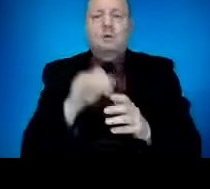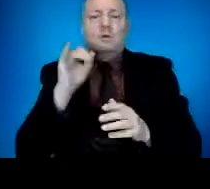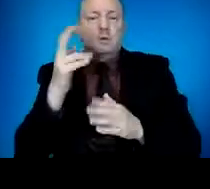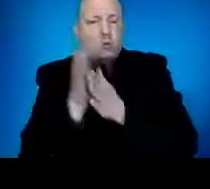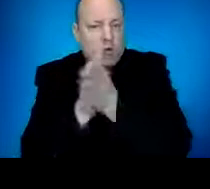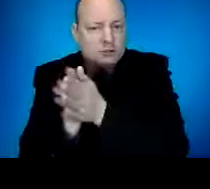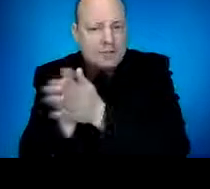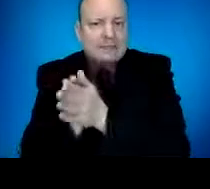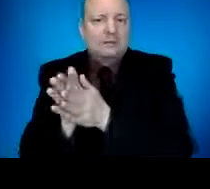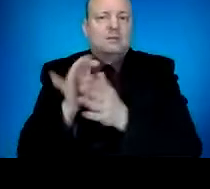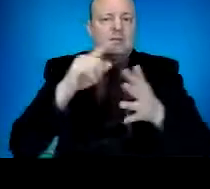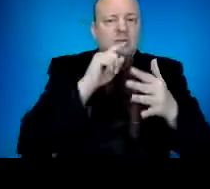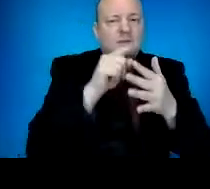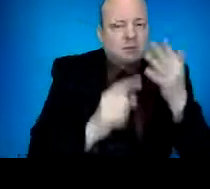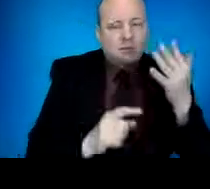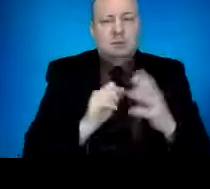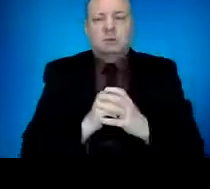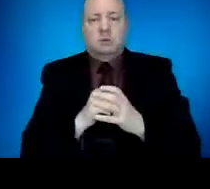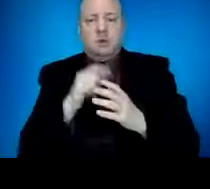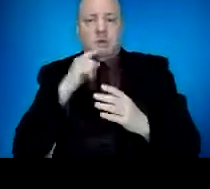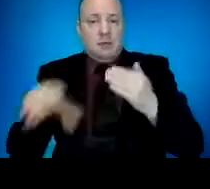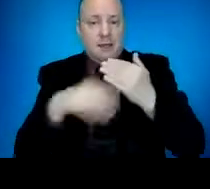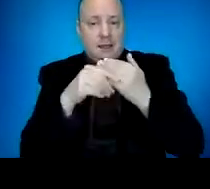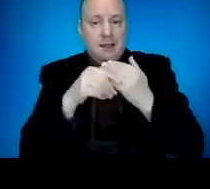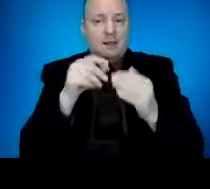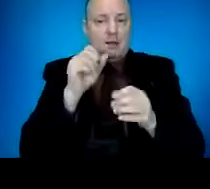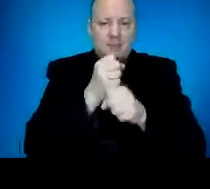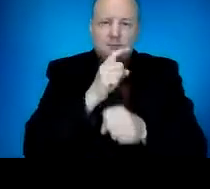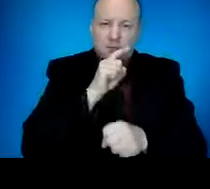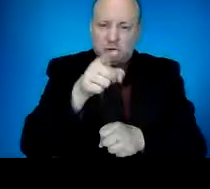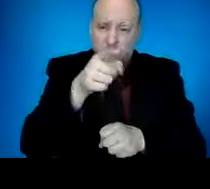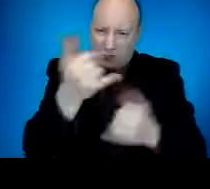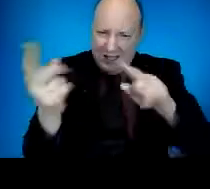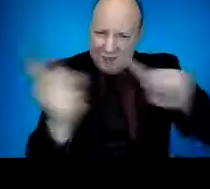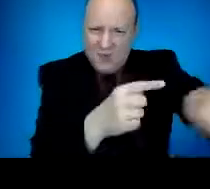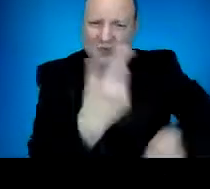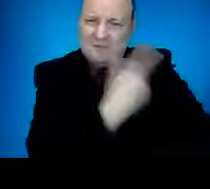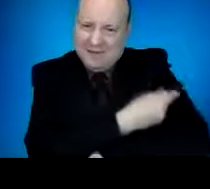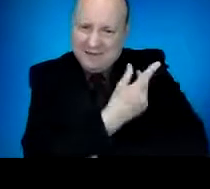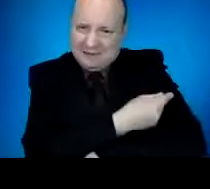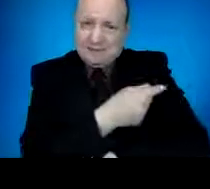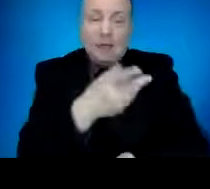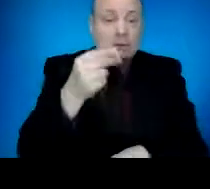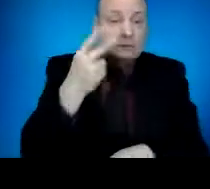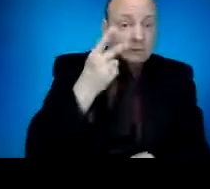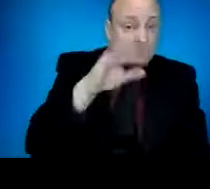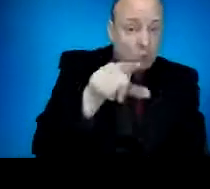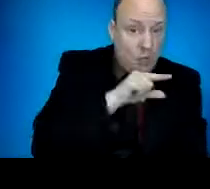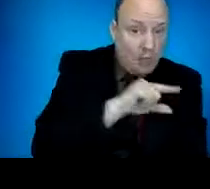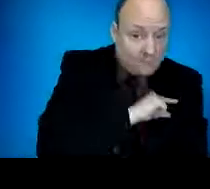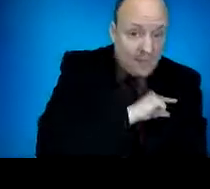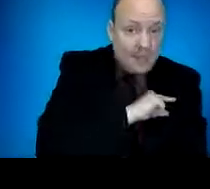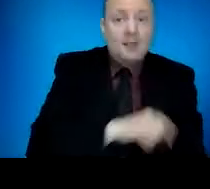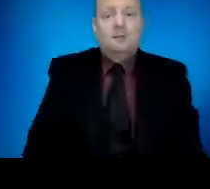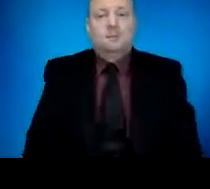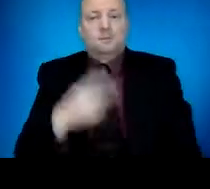get vaccinated when you're eligible. Your dedication and commitment are paying off, so thank you. And now, let me